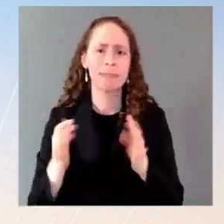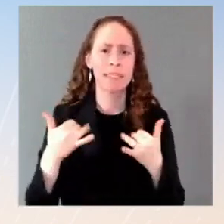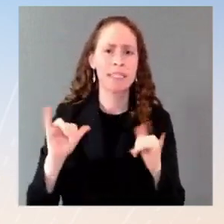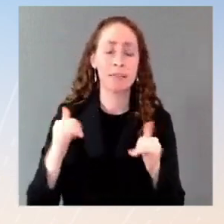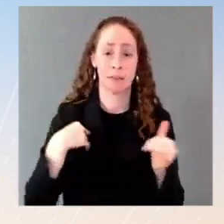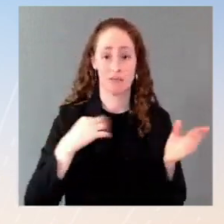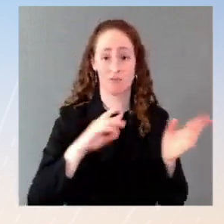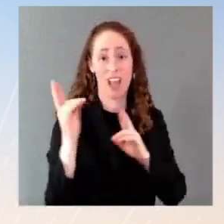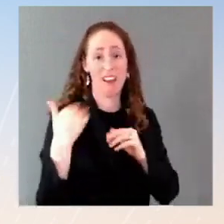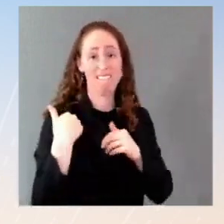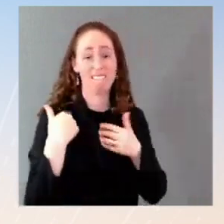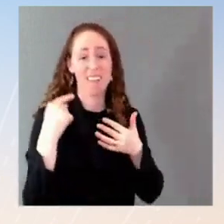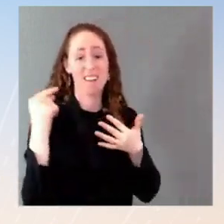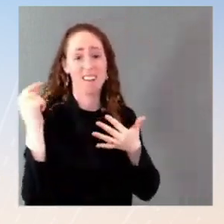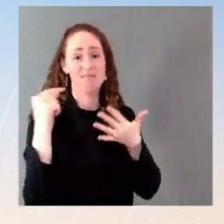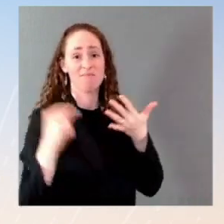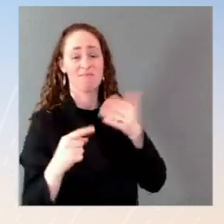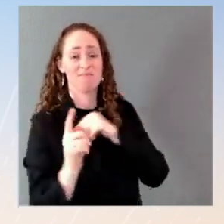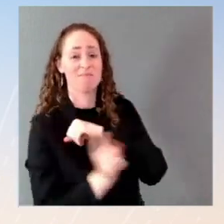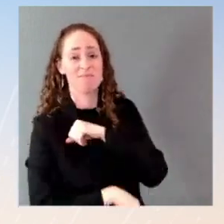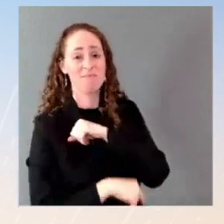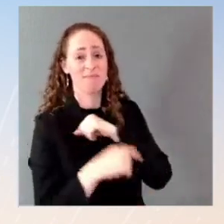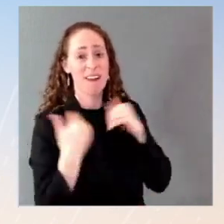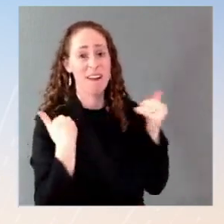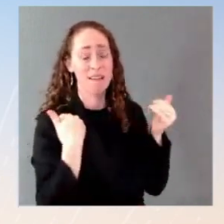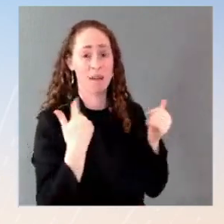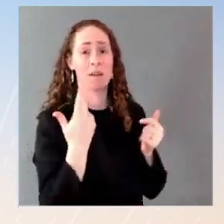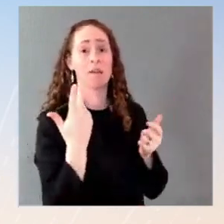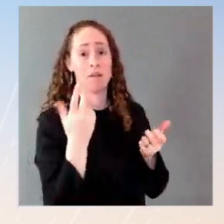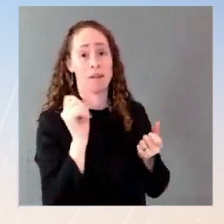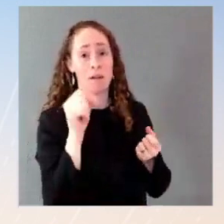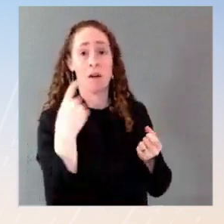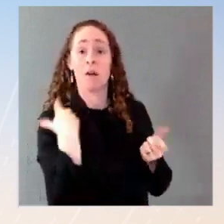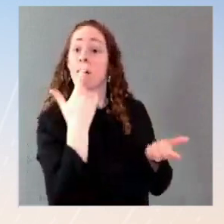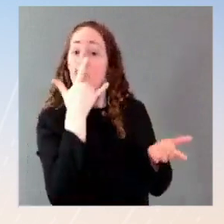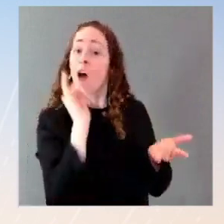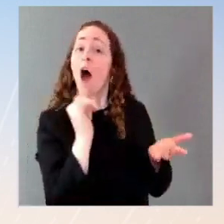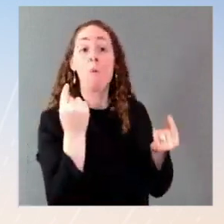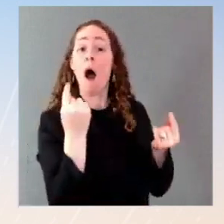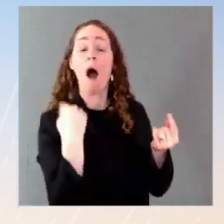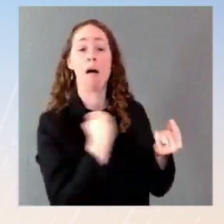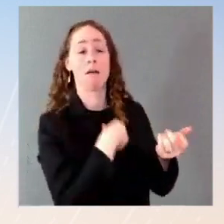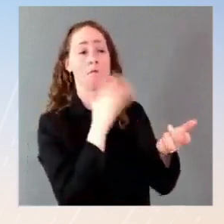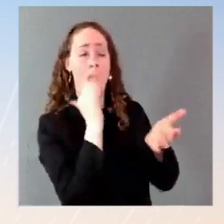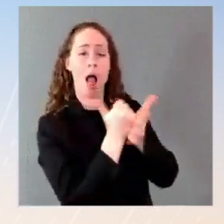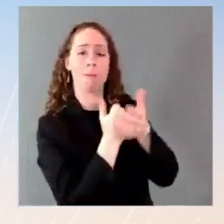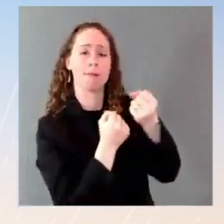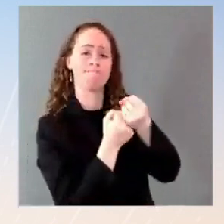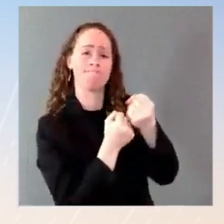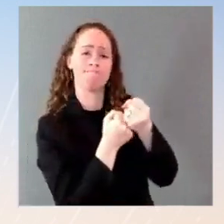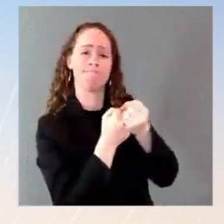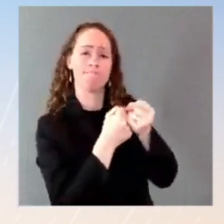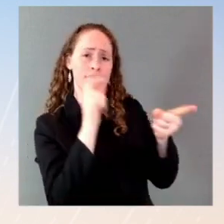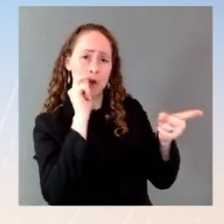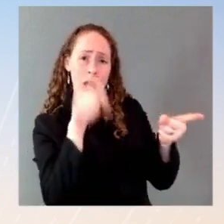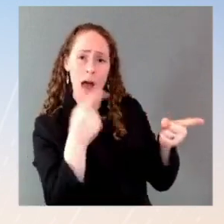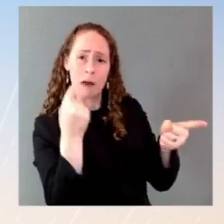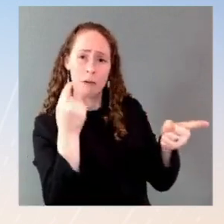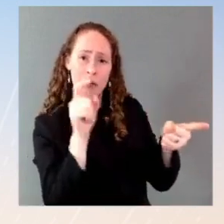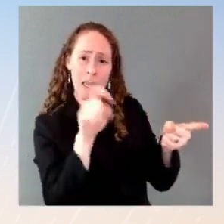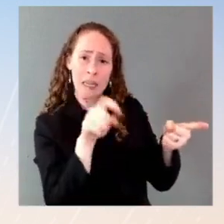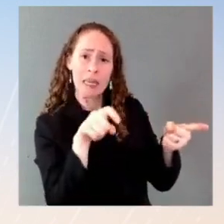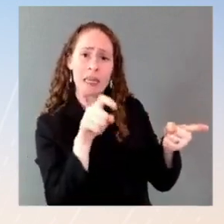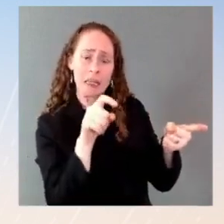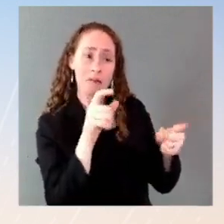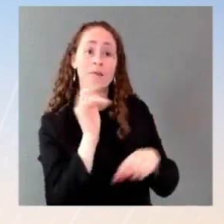allies on the eastern flank with additional capabilities in response to such an escalation. He also told President Putin there's another